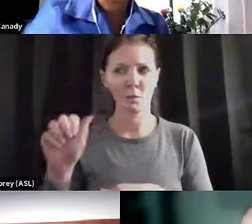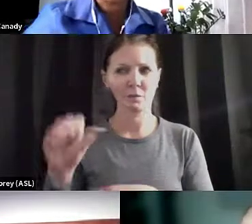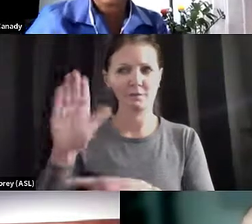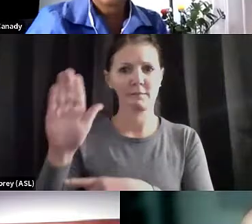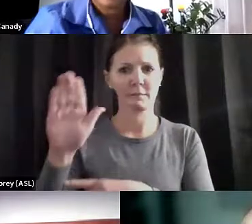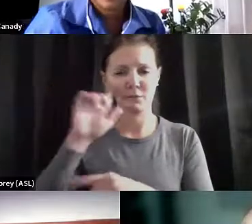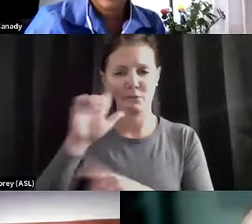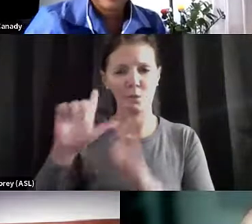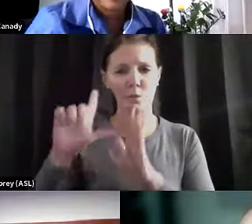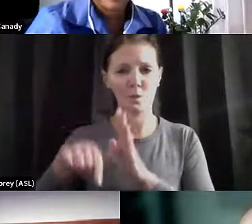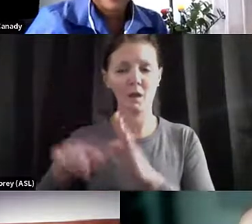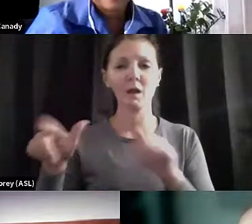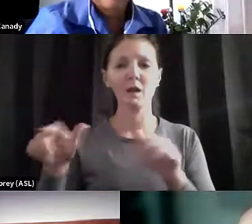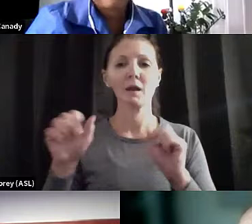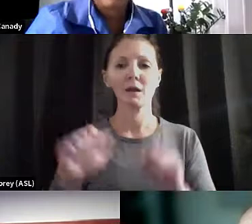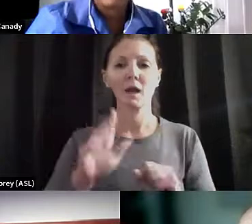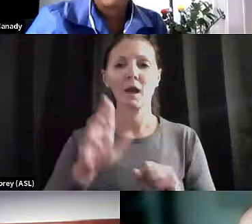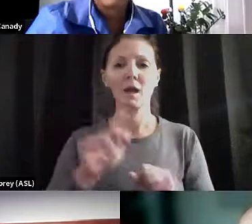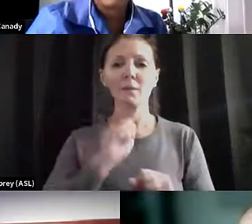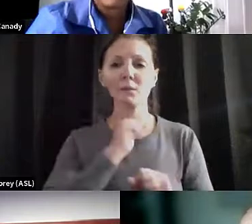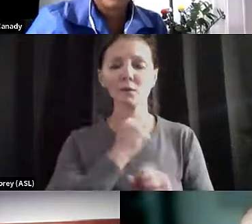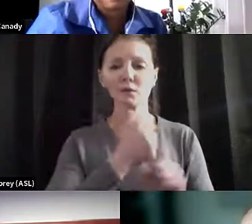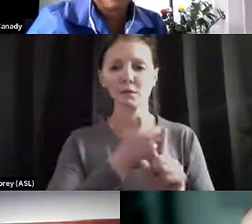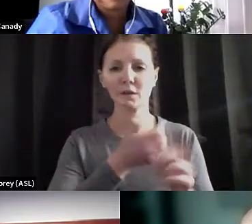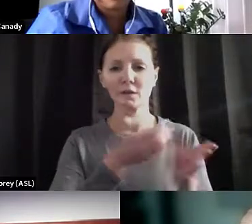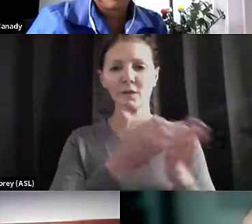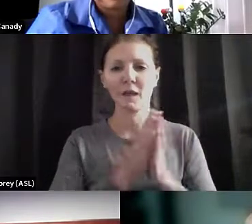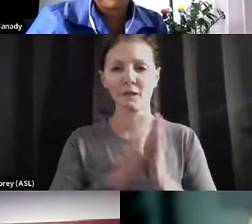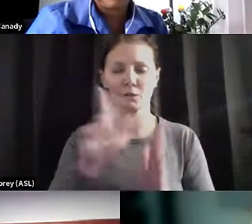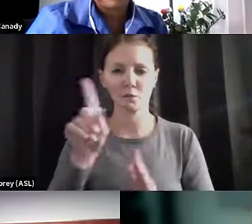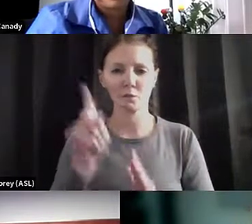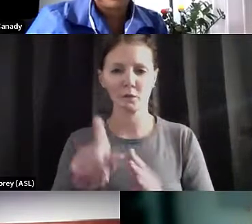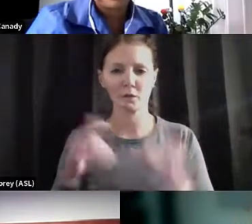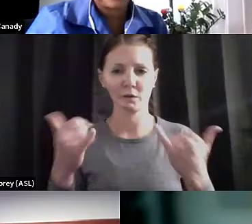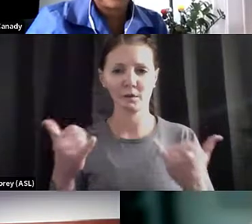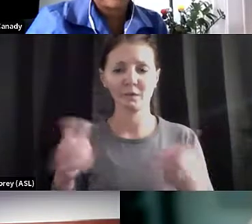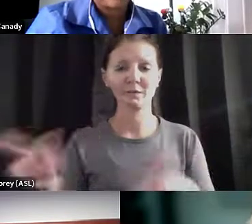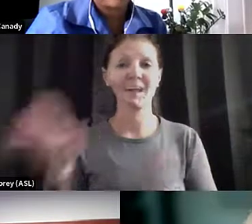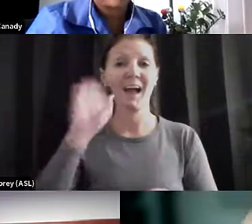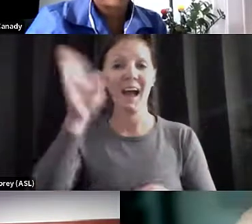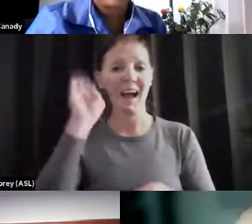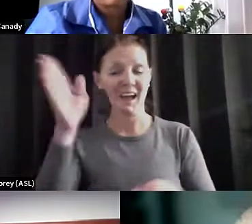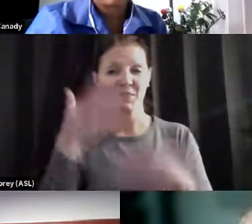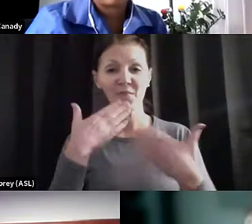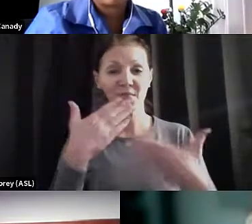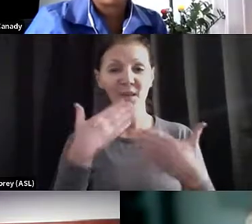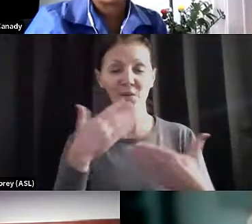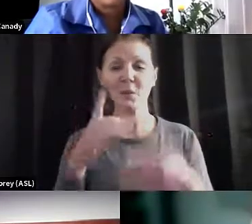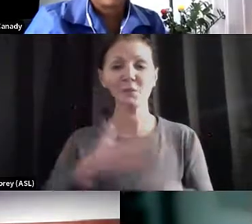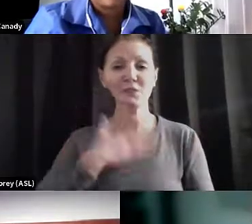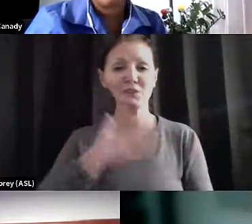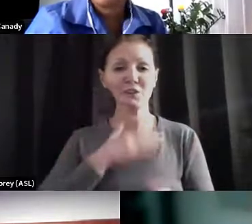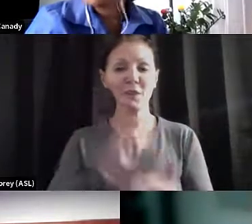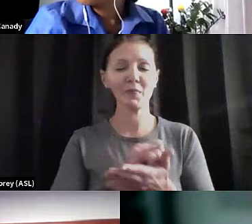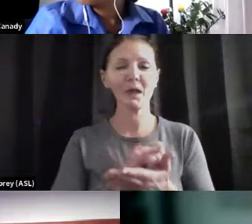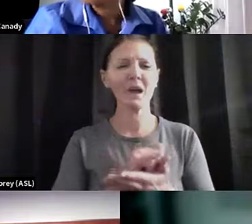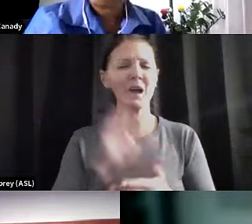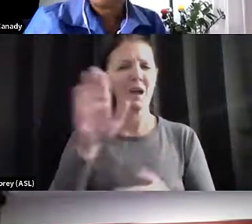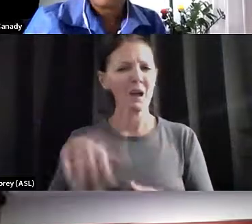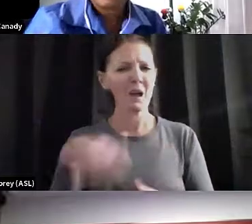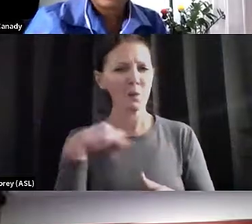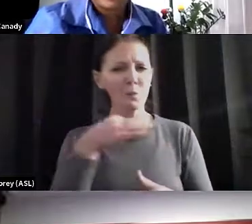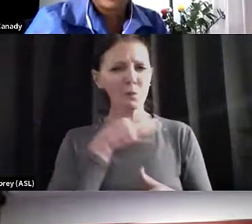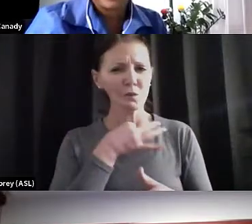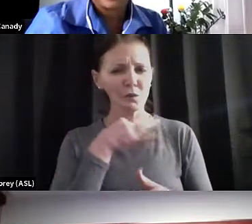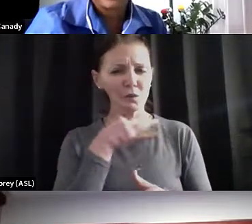you can unmute yourself and ask your question now if you'd like. Hi, thank you so much. I appreciate that. I wanted to know